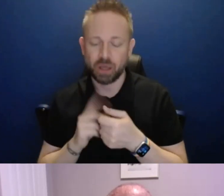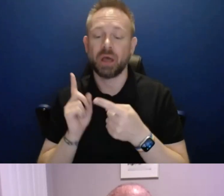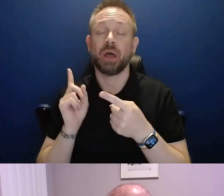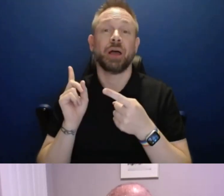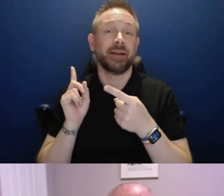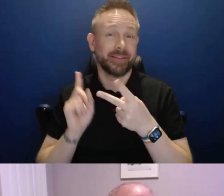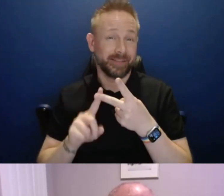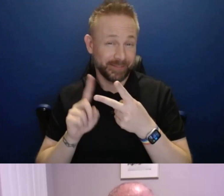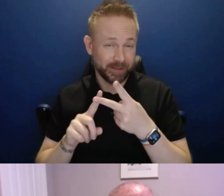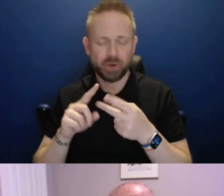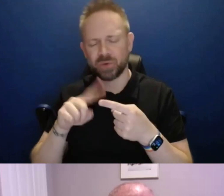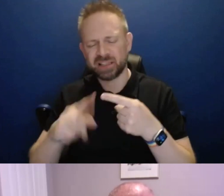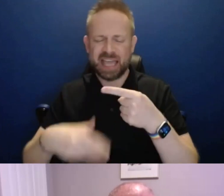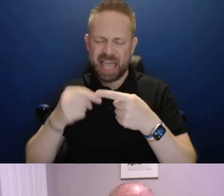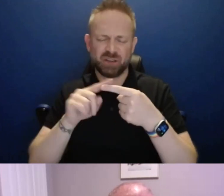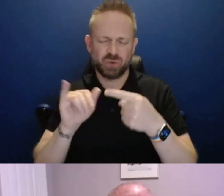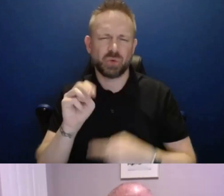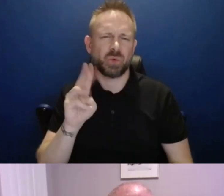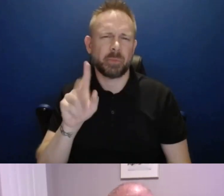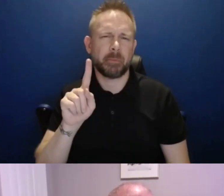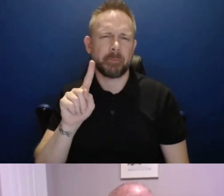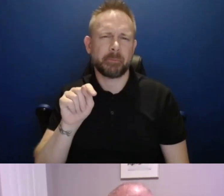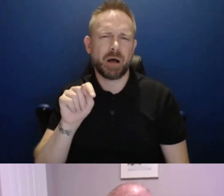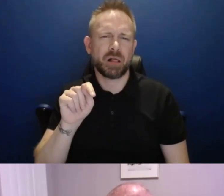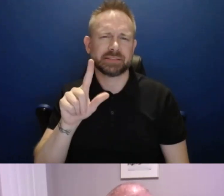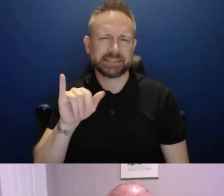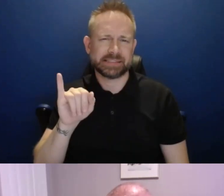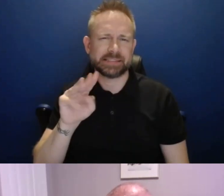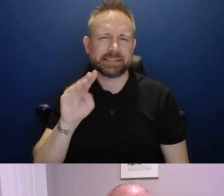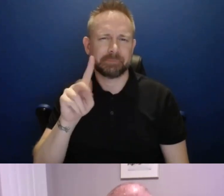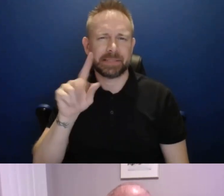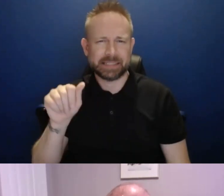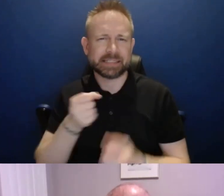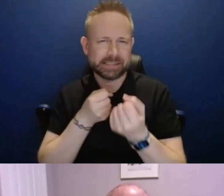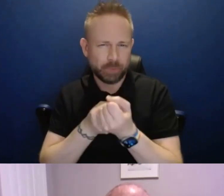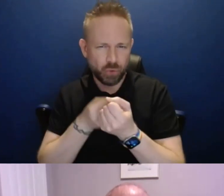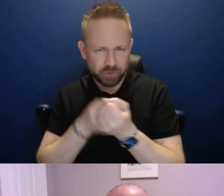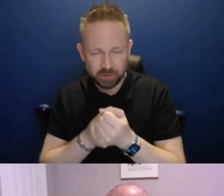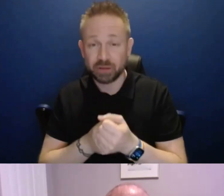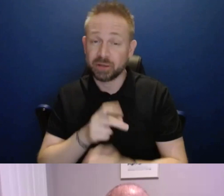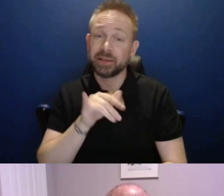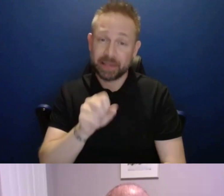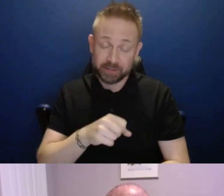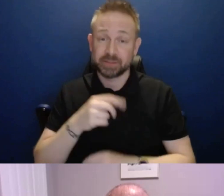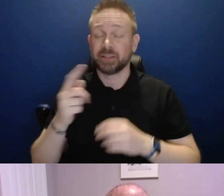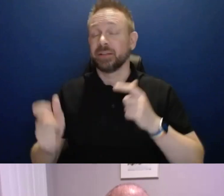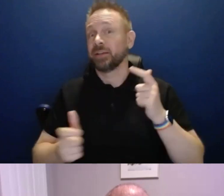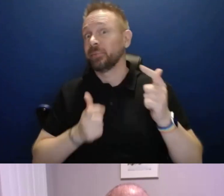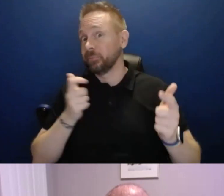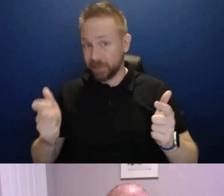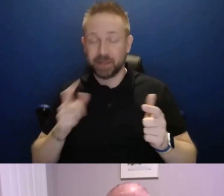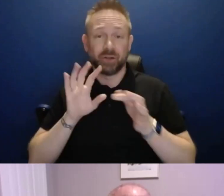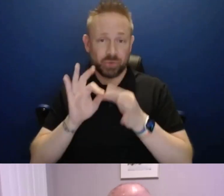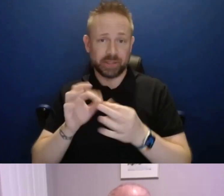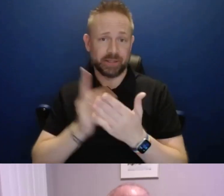question. One thing I want to add is that when it comes to providing multimedia support, that's a huge component related to project management,